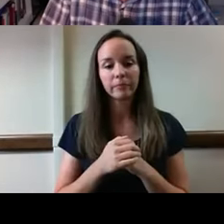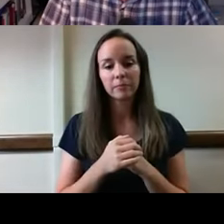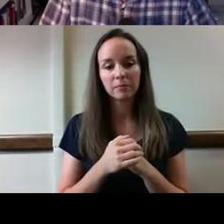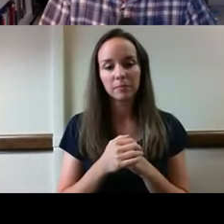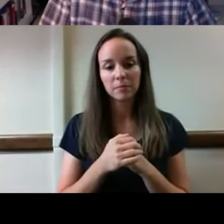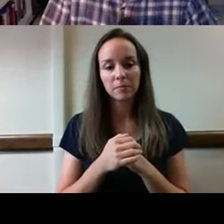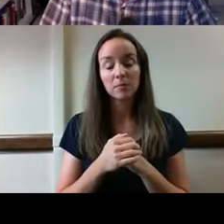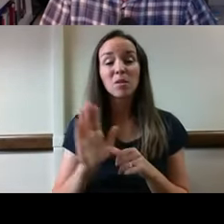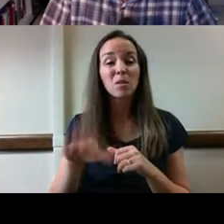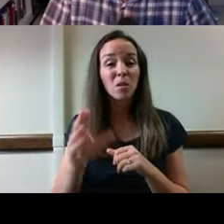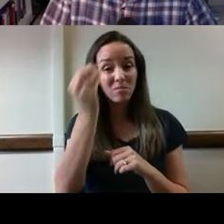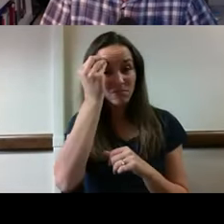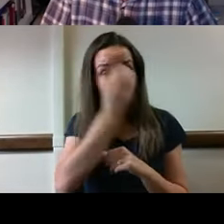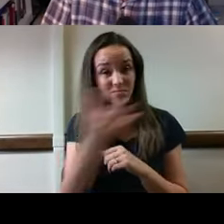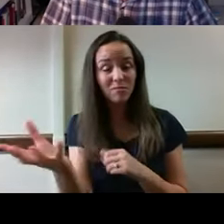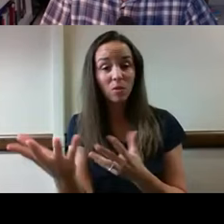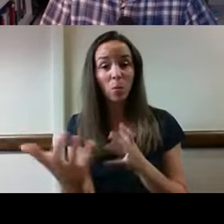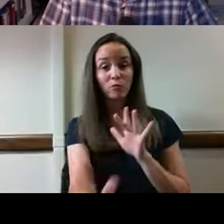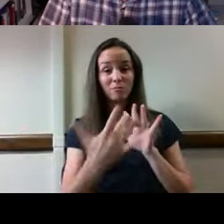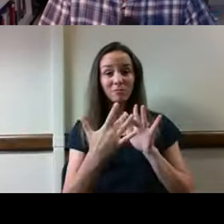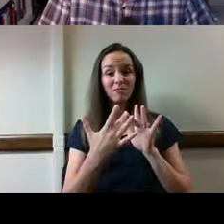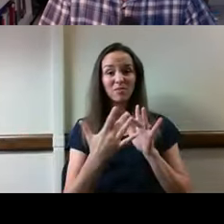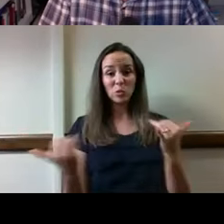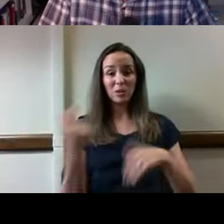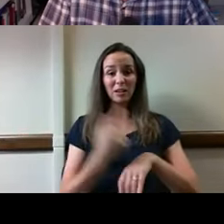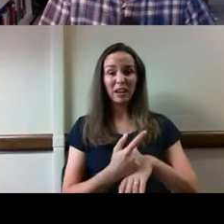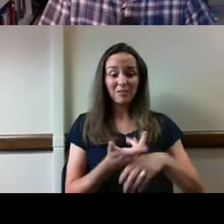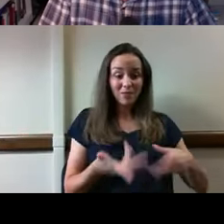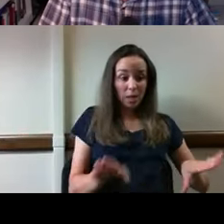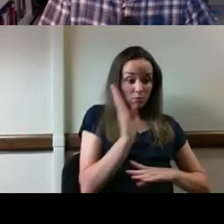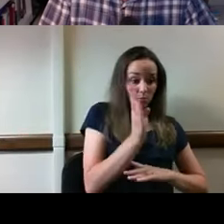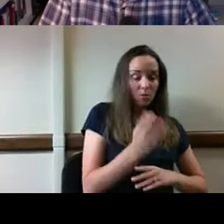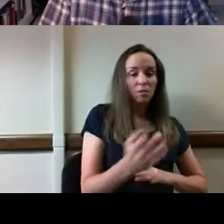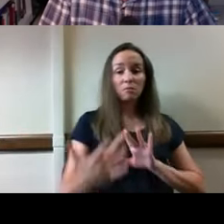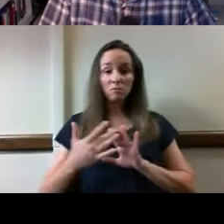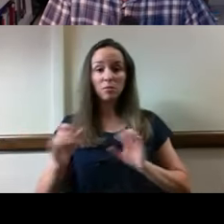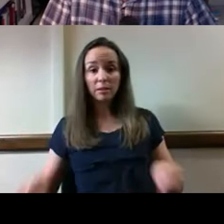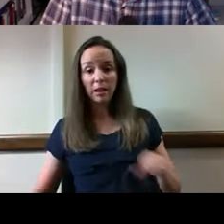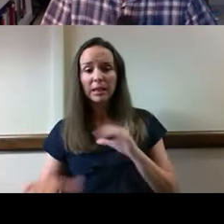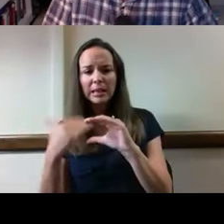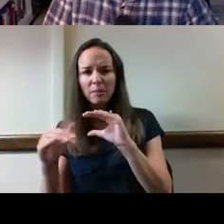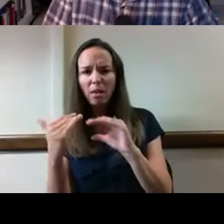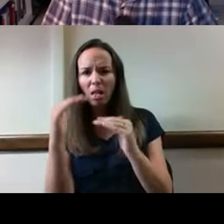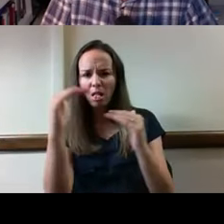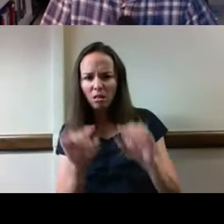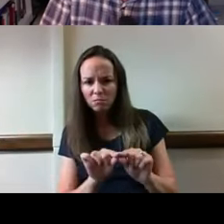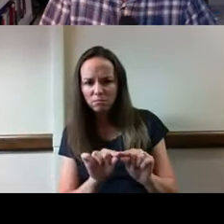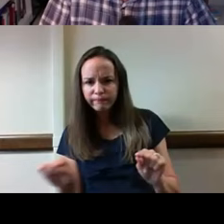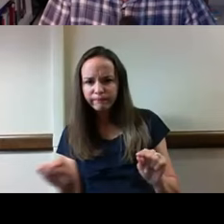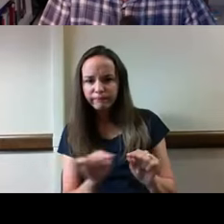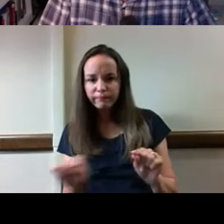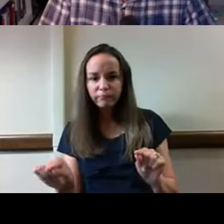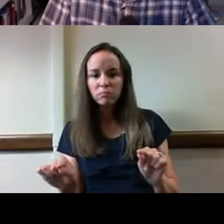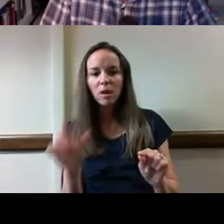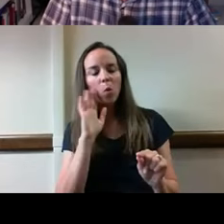By the way, if you'd like to reach out to me after the talk, my email address is at the bottom of this slide. I'll